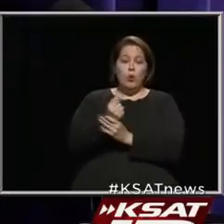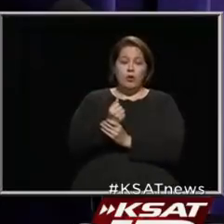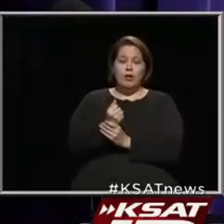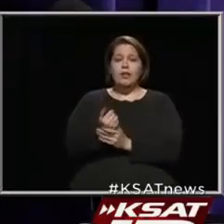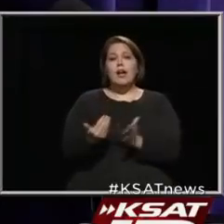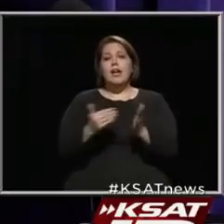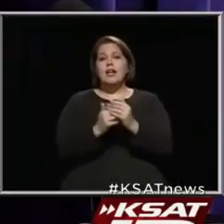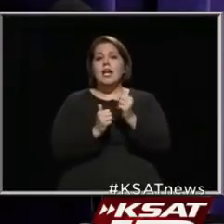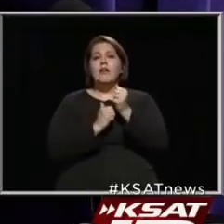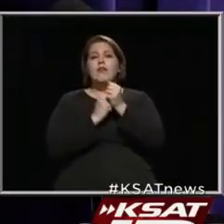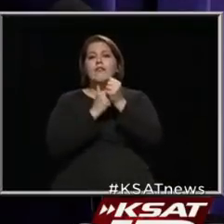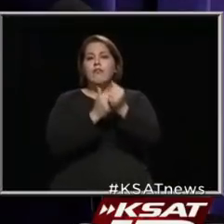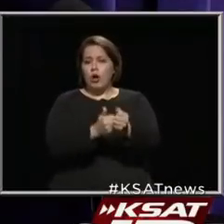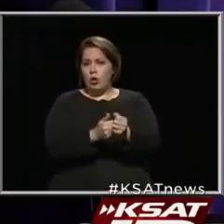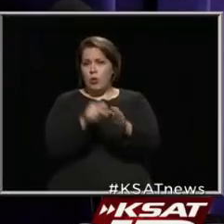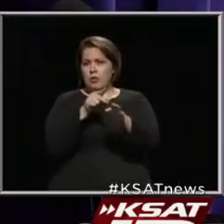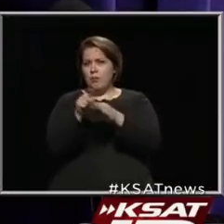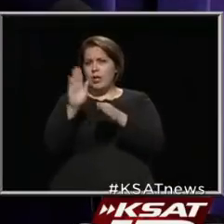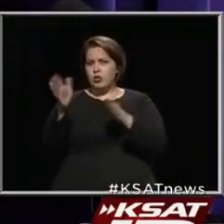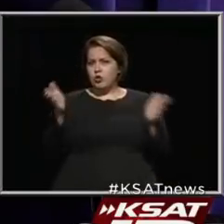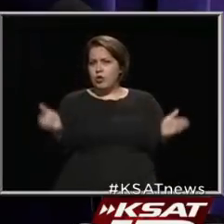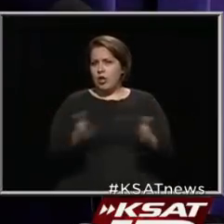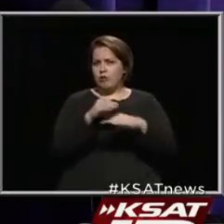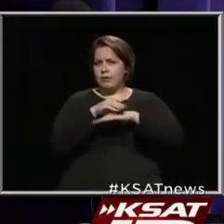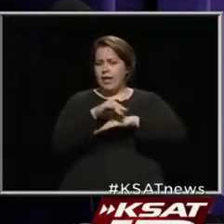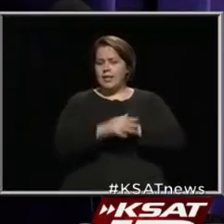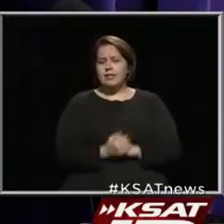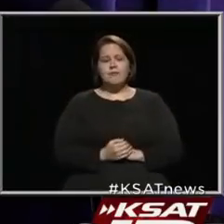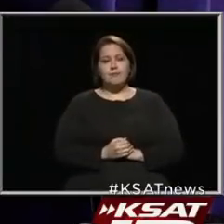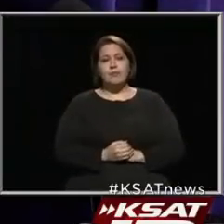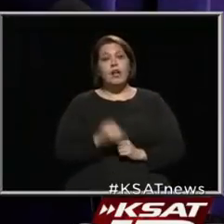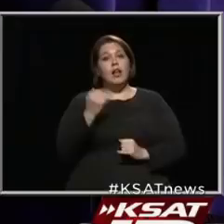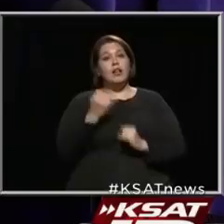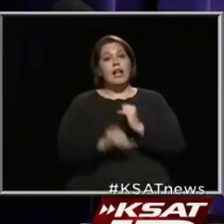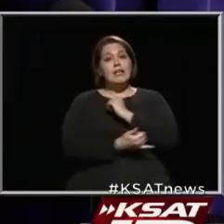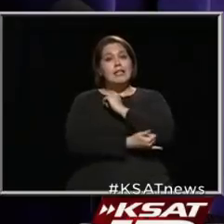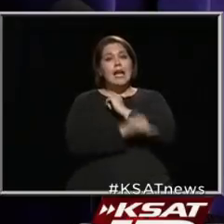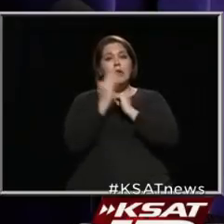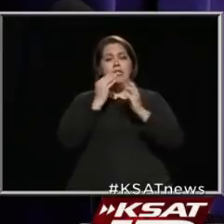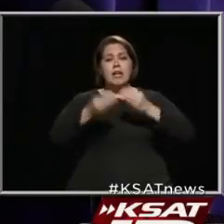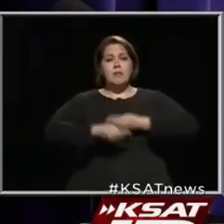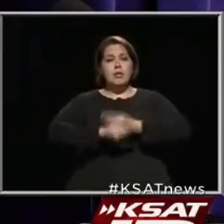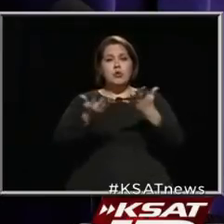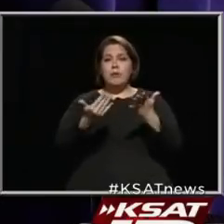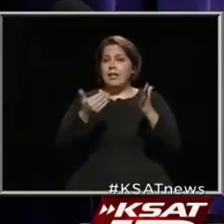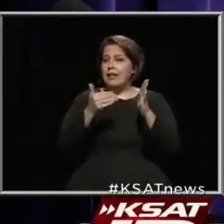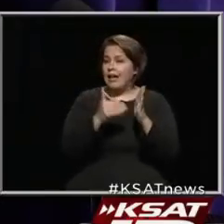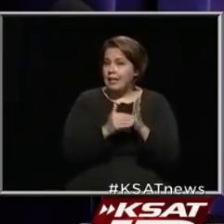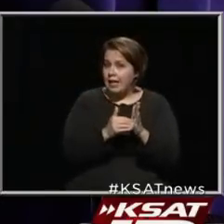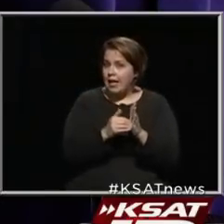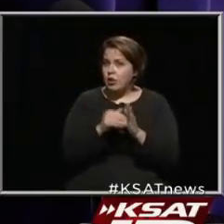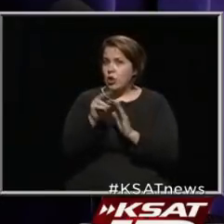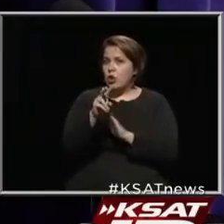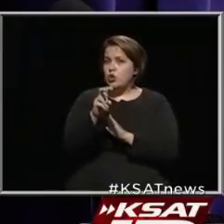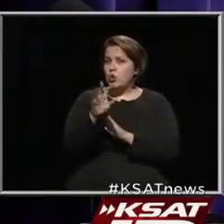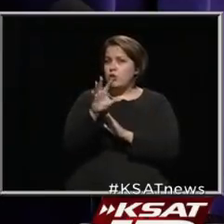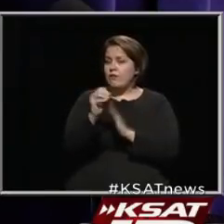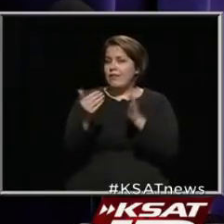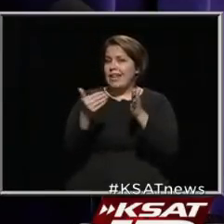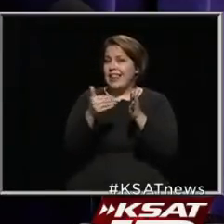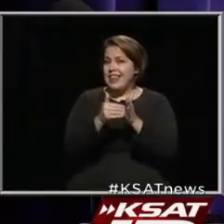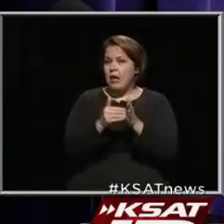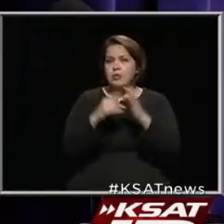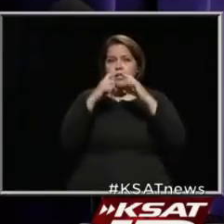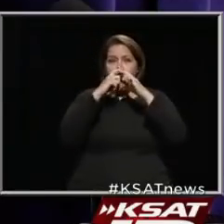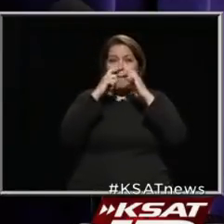follow the health care professionals' guidance. Lastly, the county will be distributing, again, another 250,000